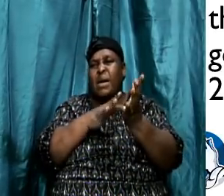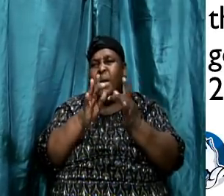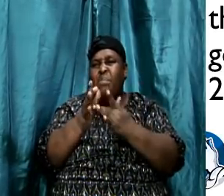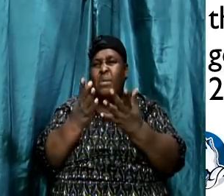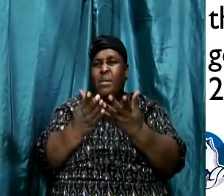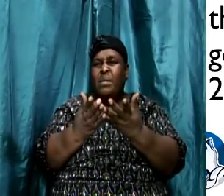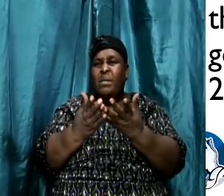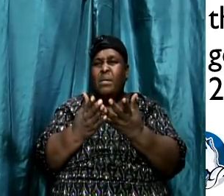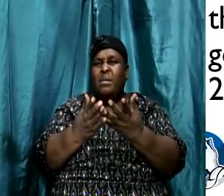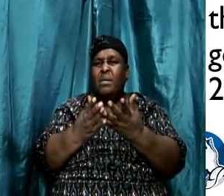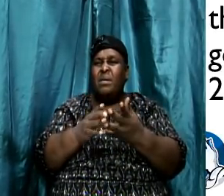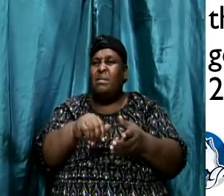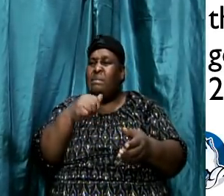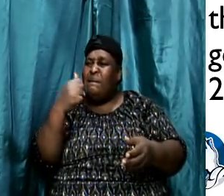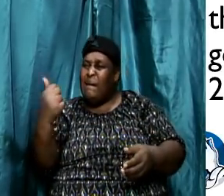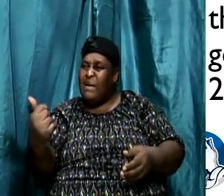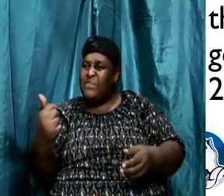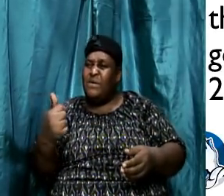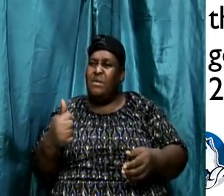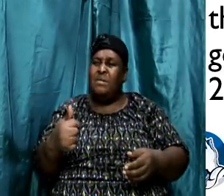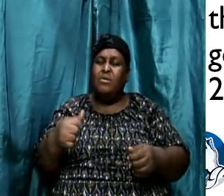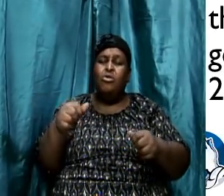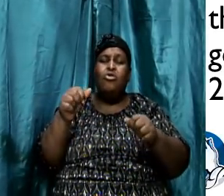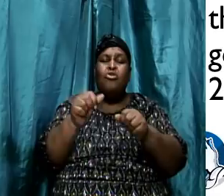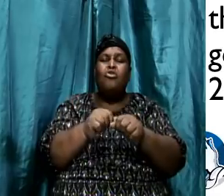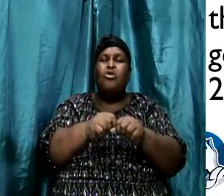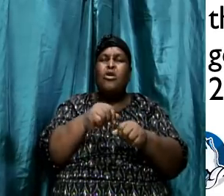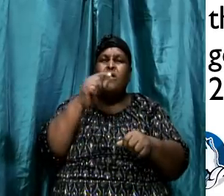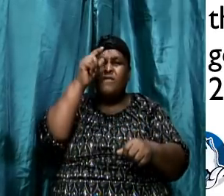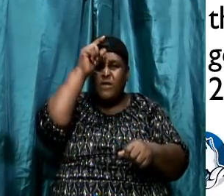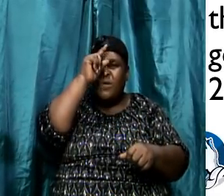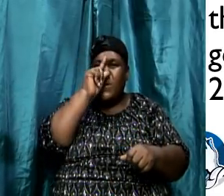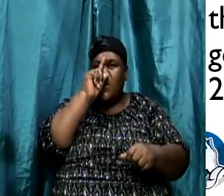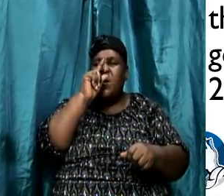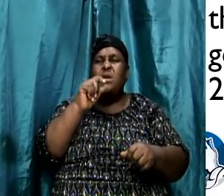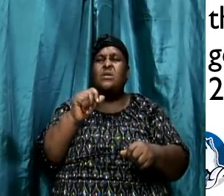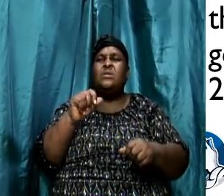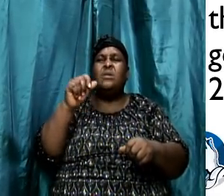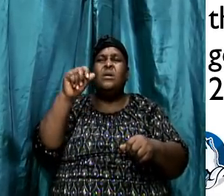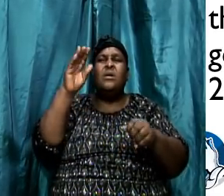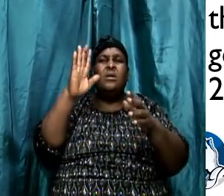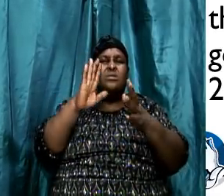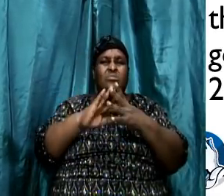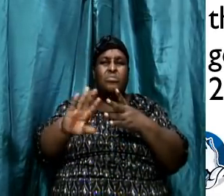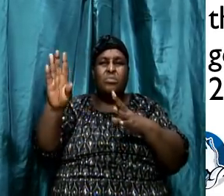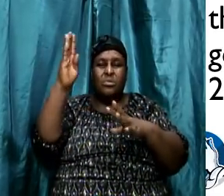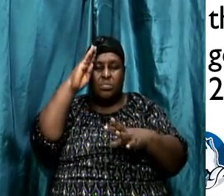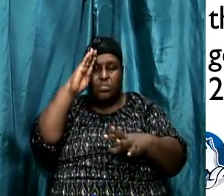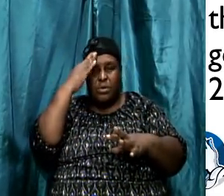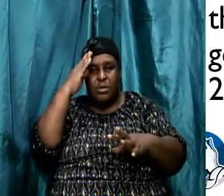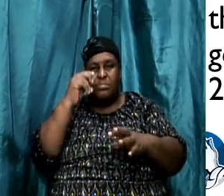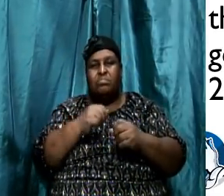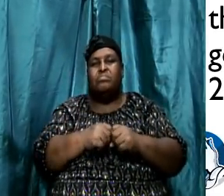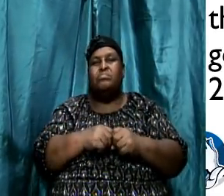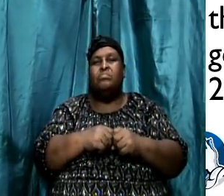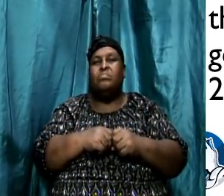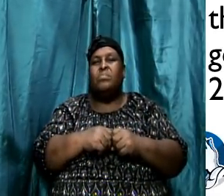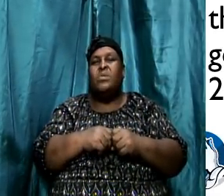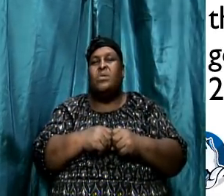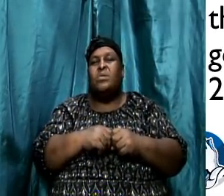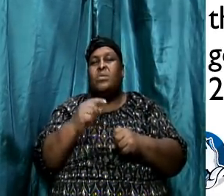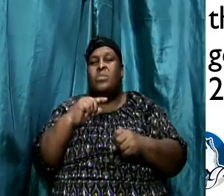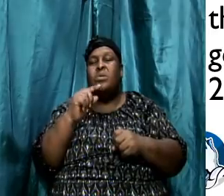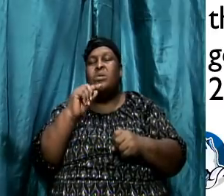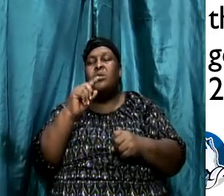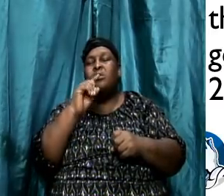but they have the right. I said, no, every Greek scholar looks at this particular verse, and there's no other in no other interpretation. But yours, where